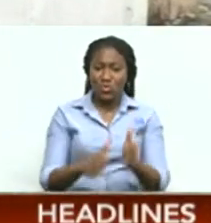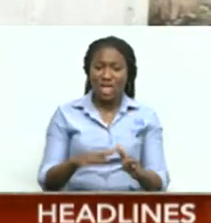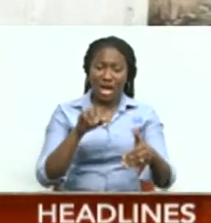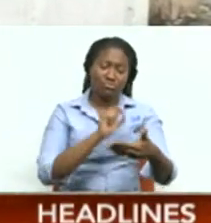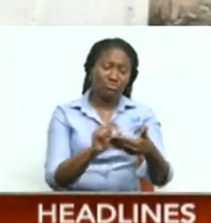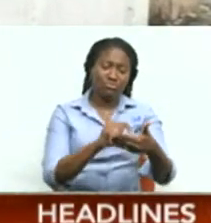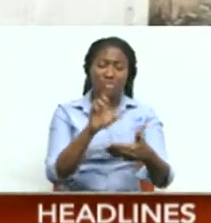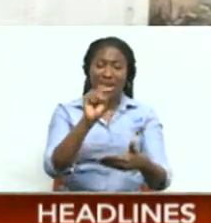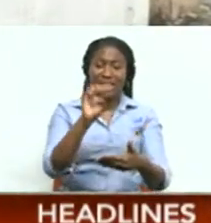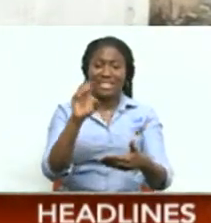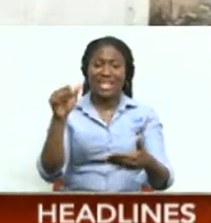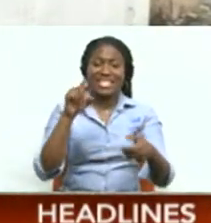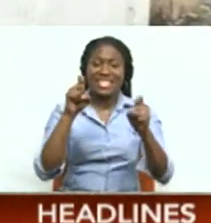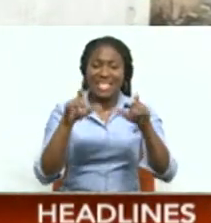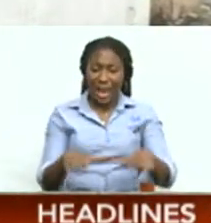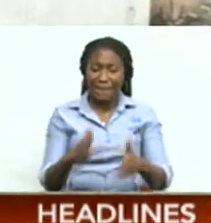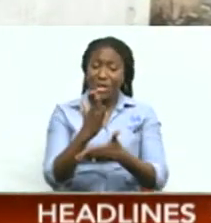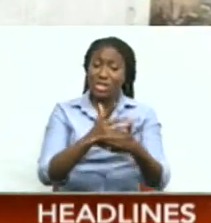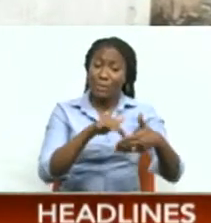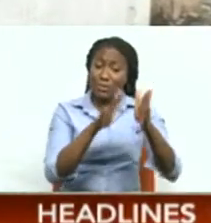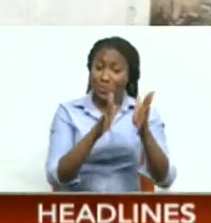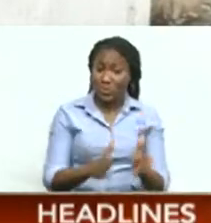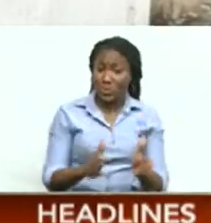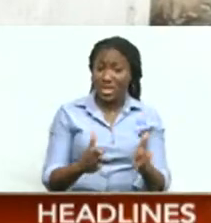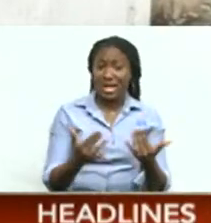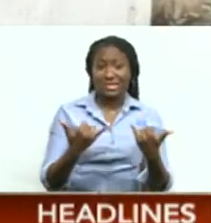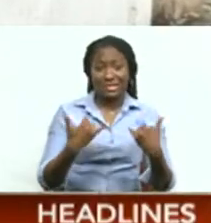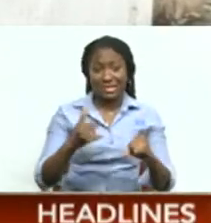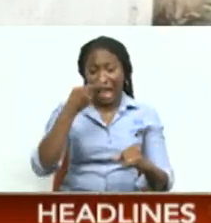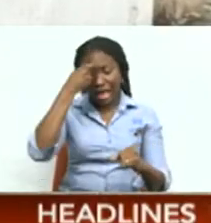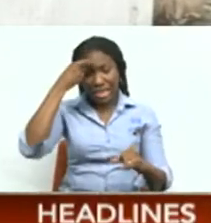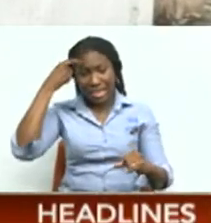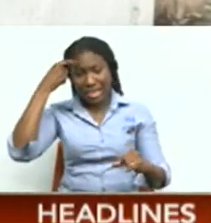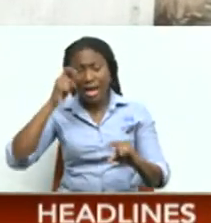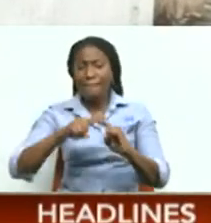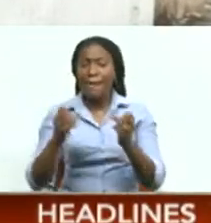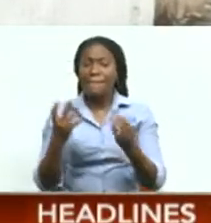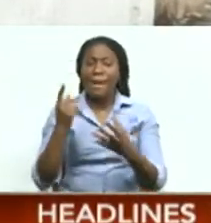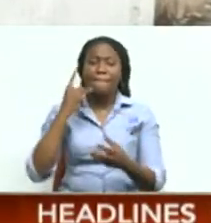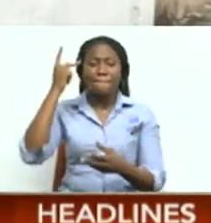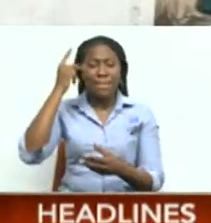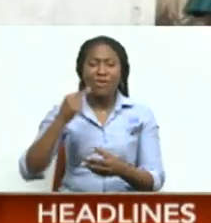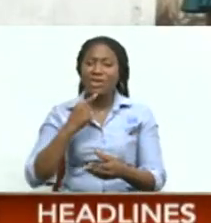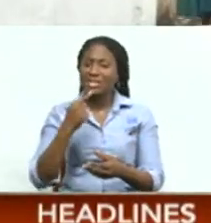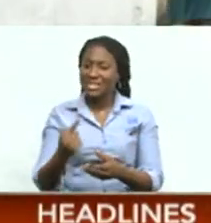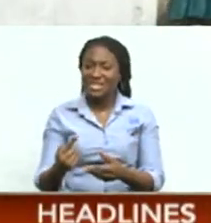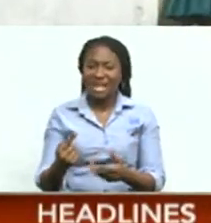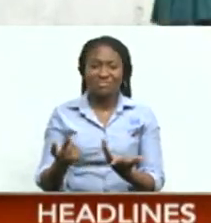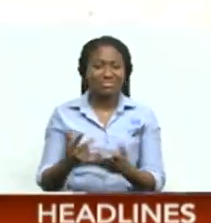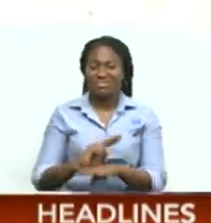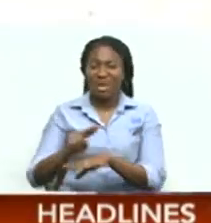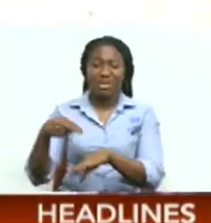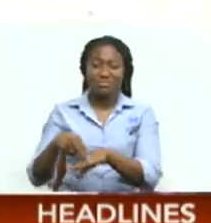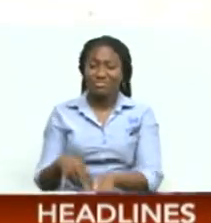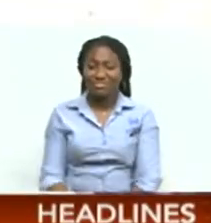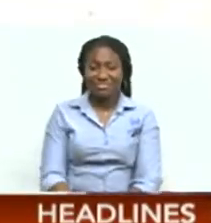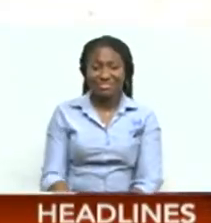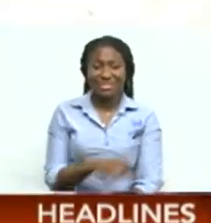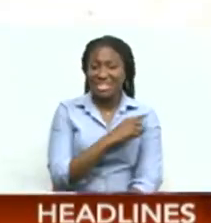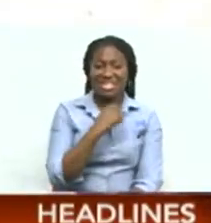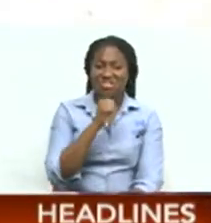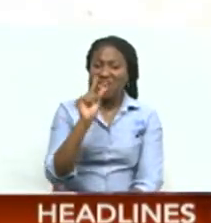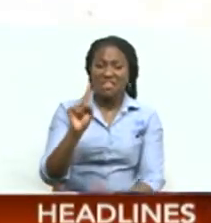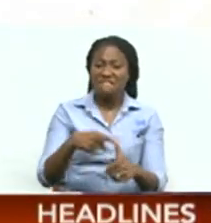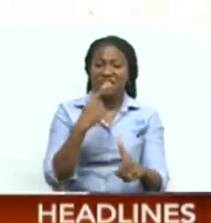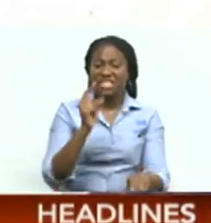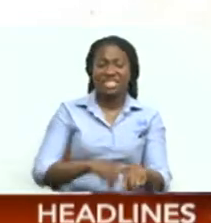examination. And while some students are still affected by the issue, many parents say this is simply the norm. That is not the first time.